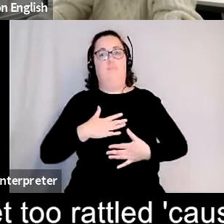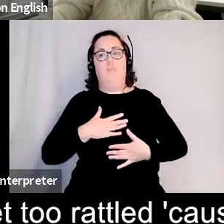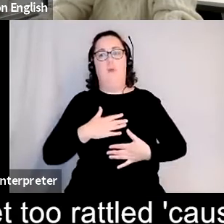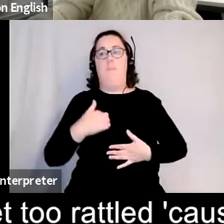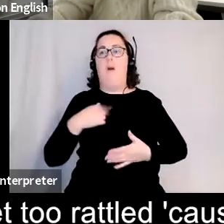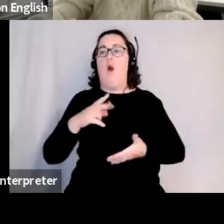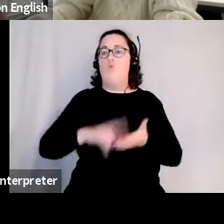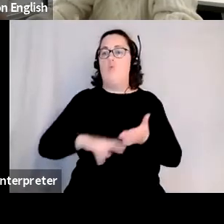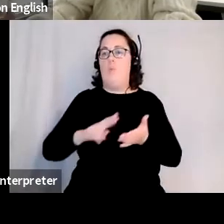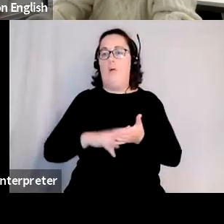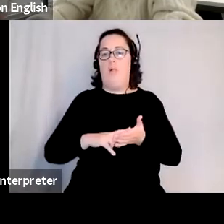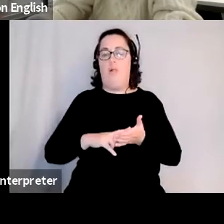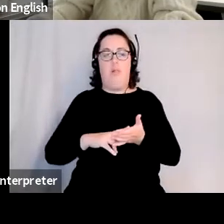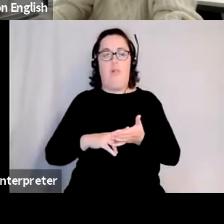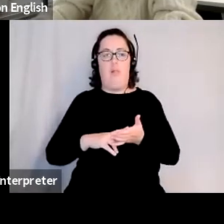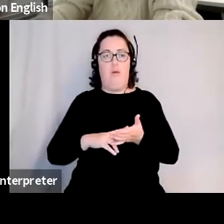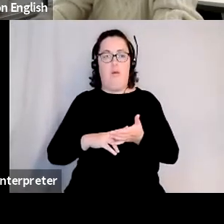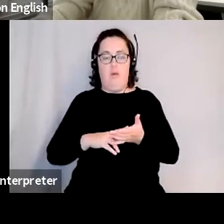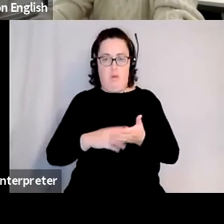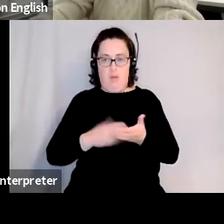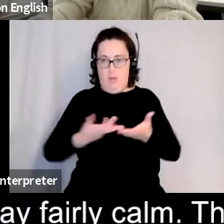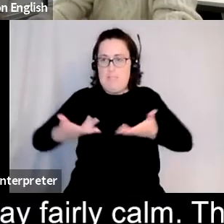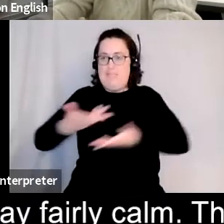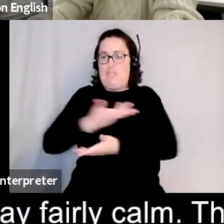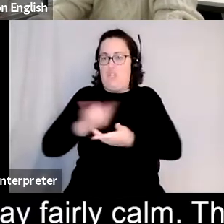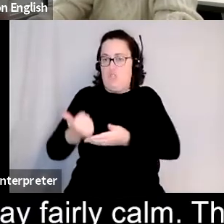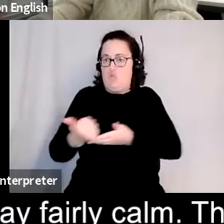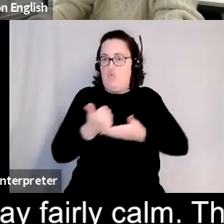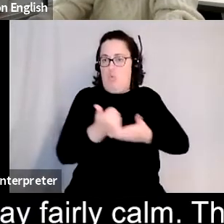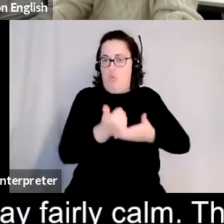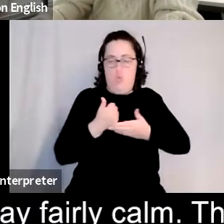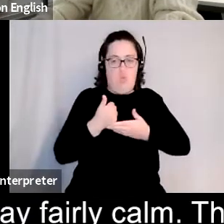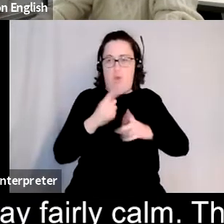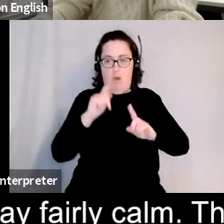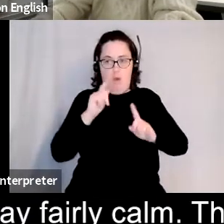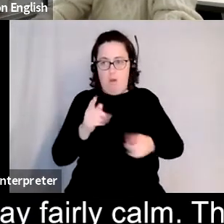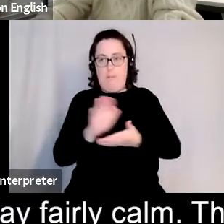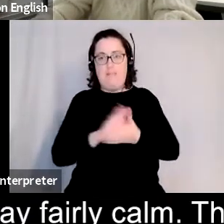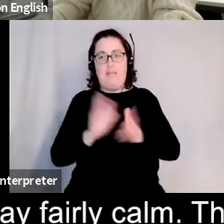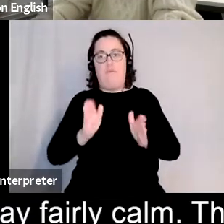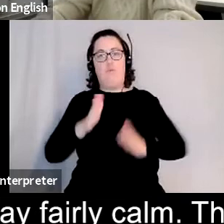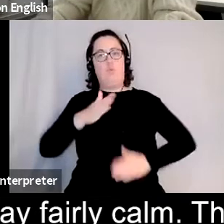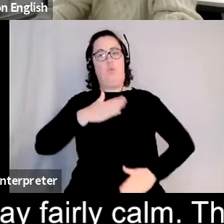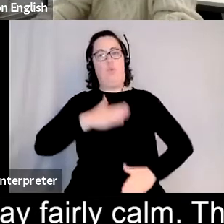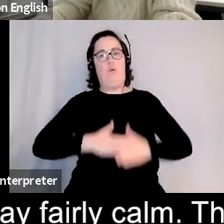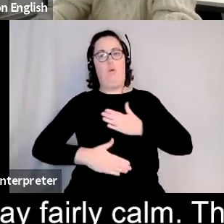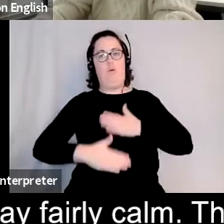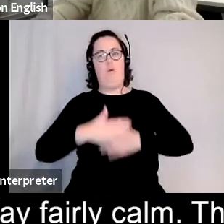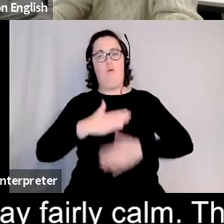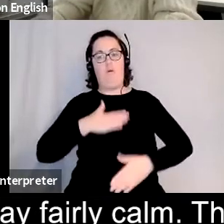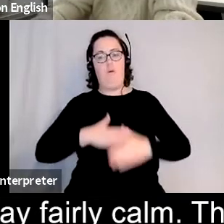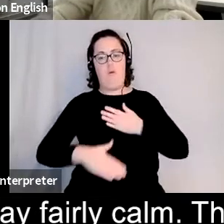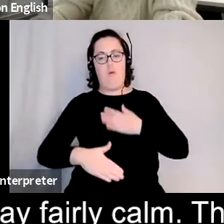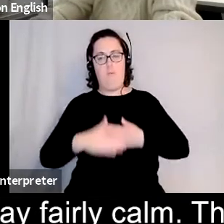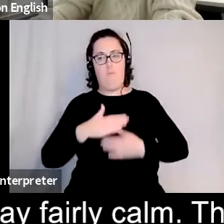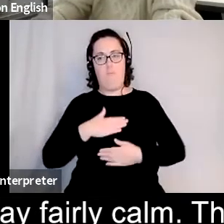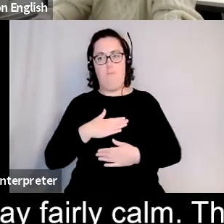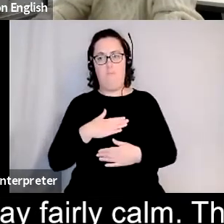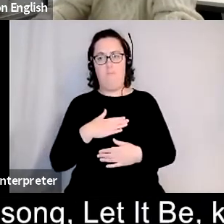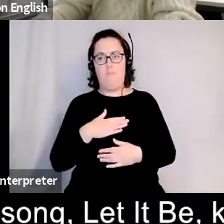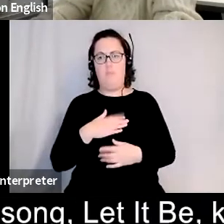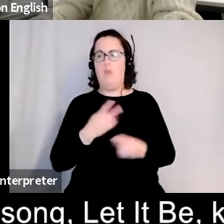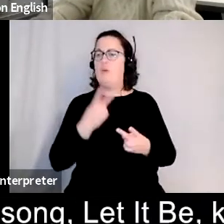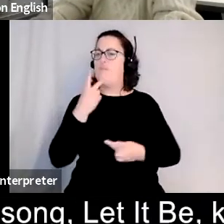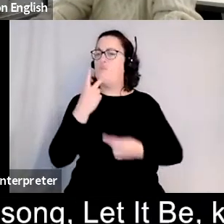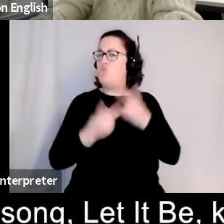escape routes to sort of unravel them and i had to stay fairly calm the in terms of sort of songs weirdly